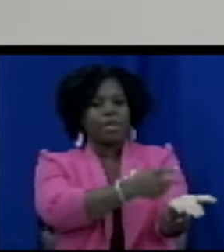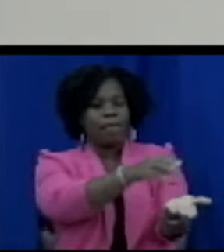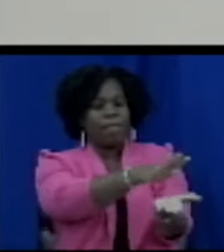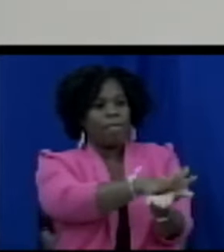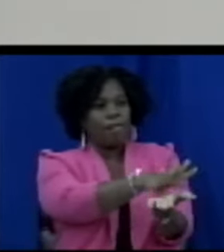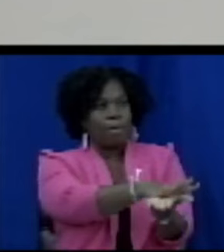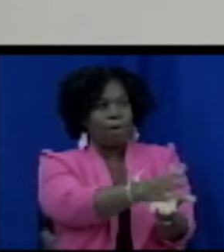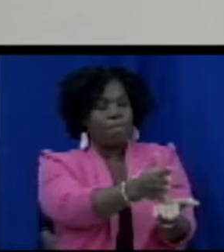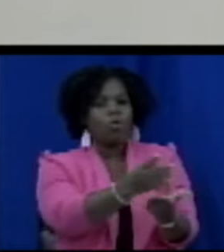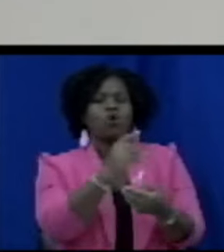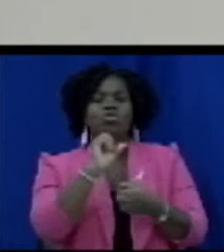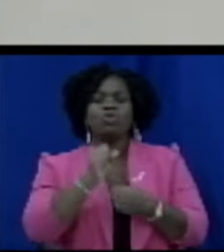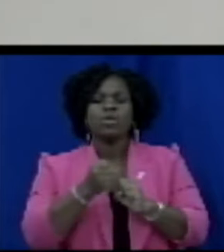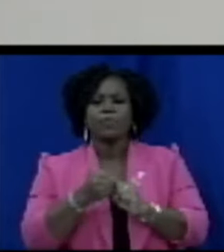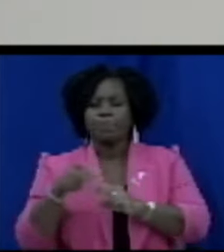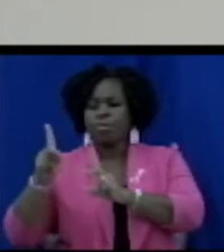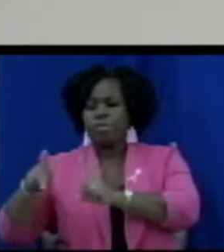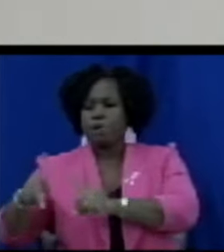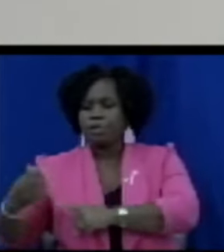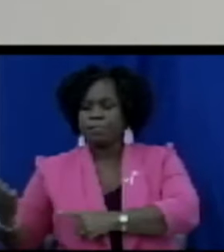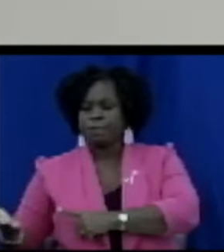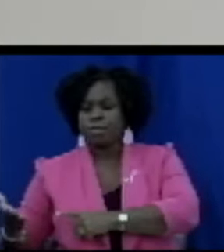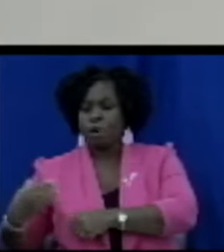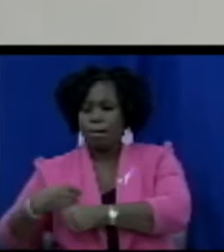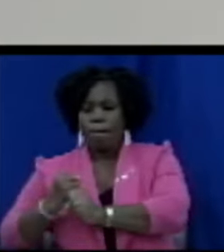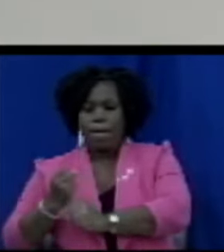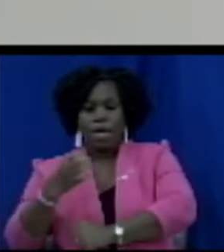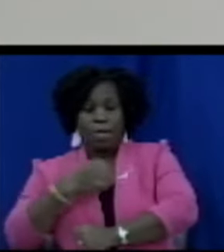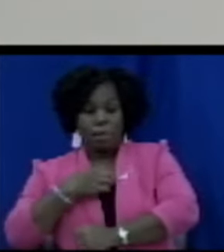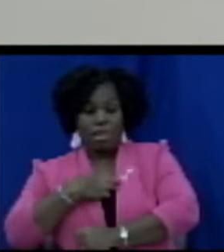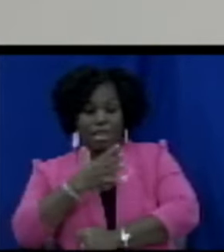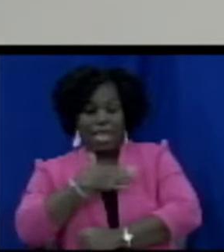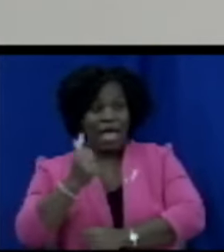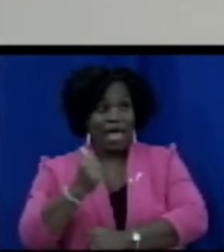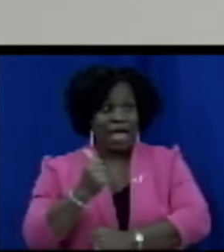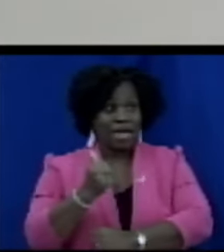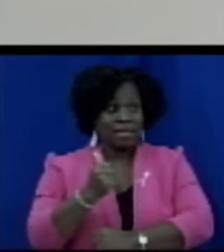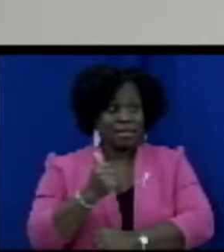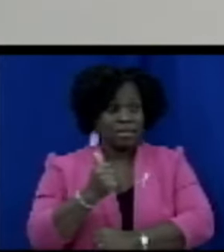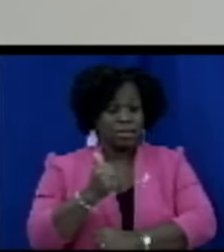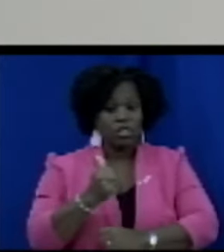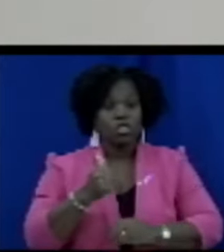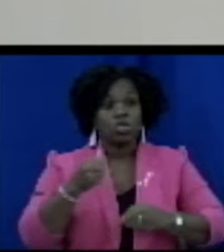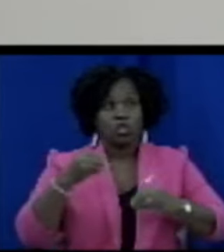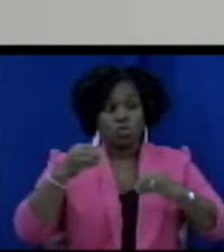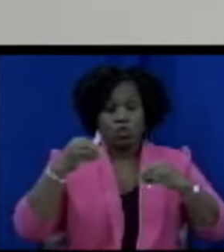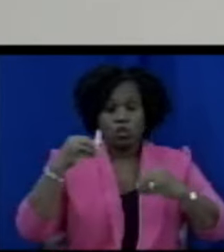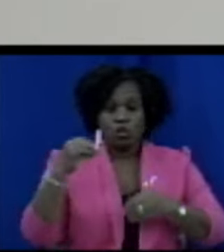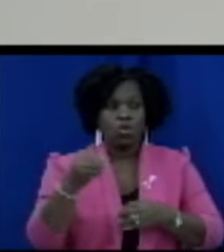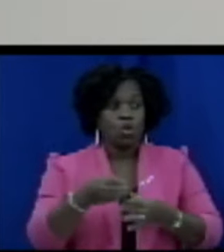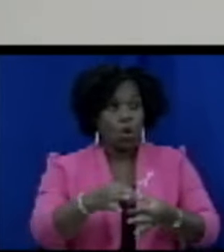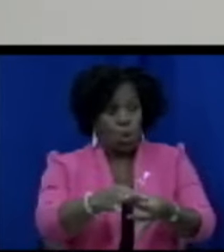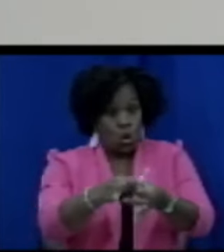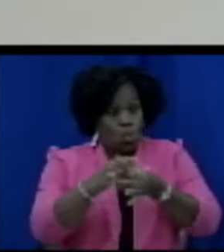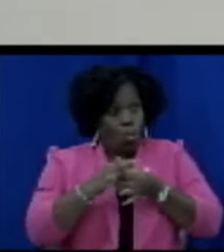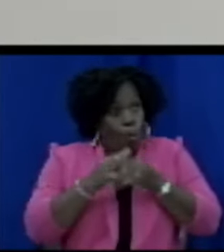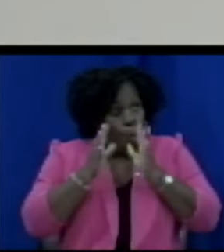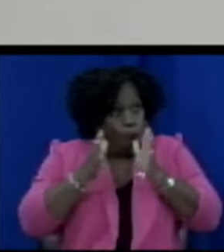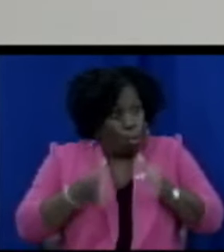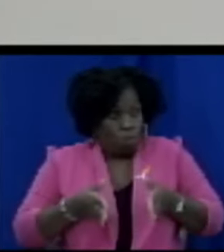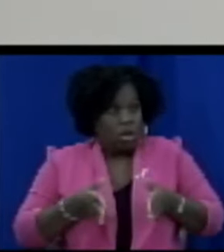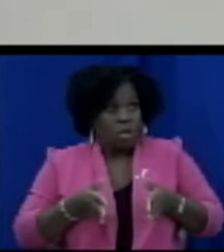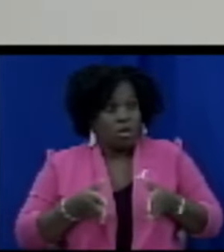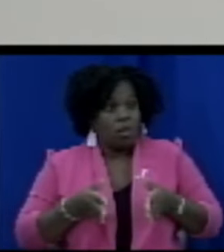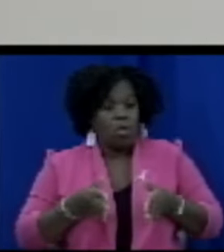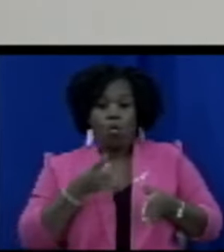is making the complaint and the supplier that the complaint is being made against they are